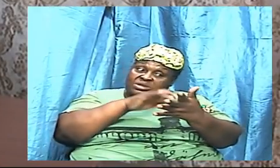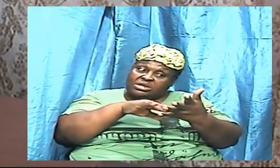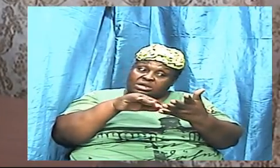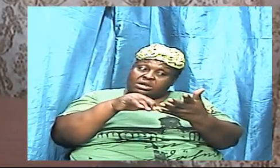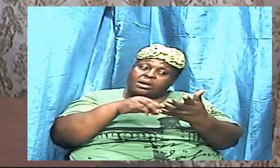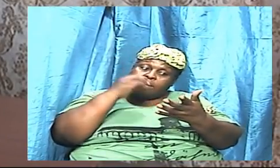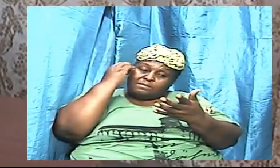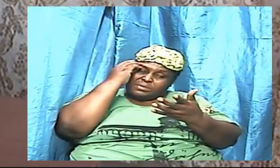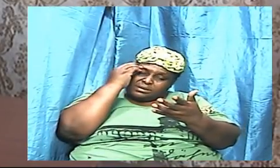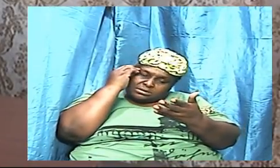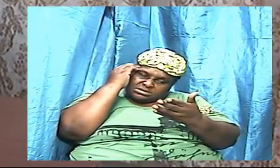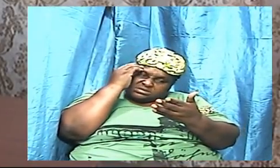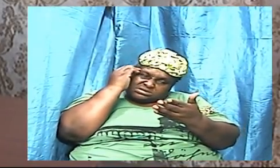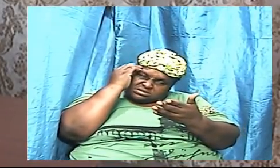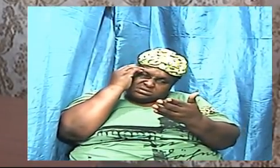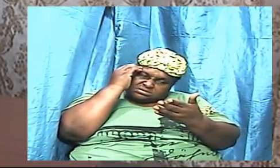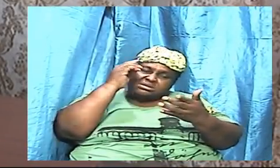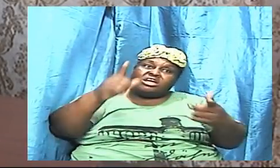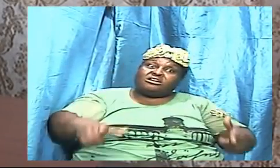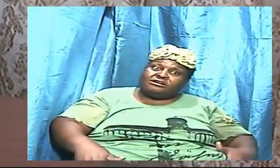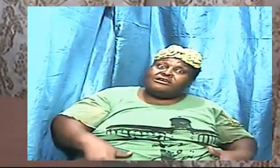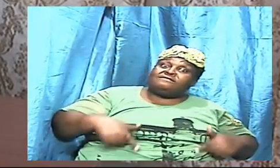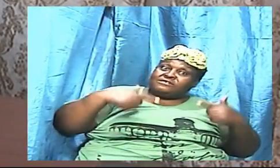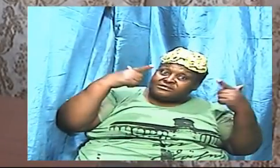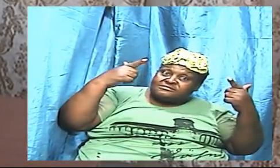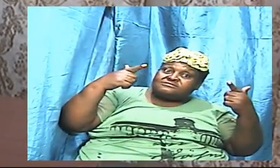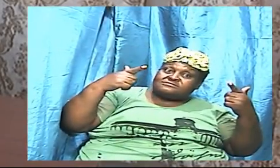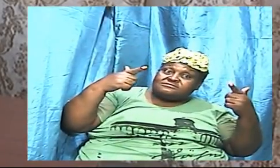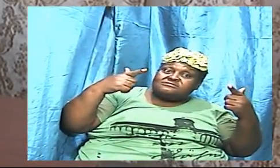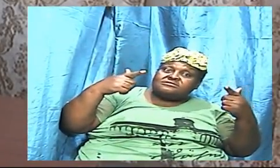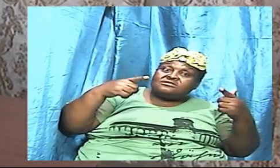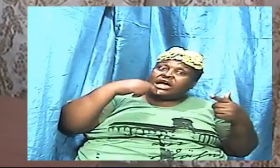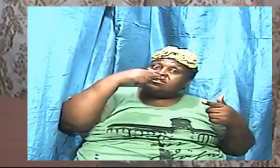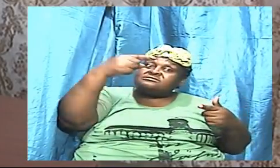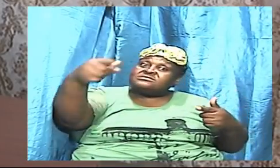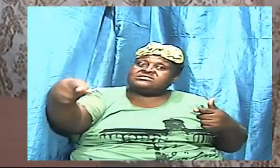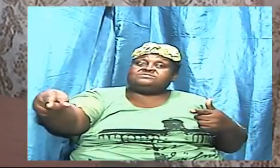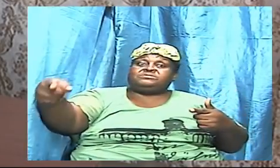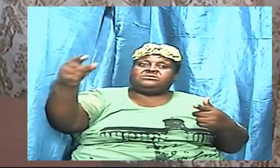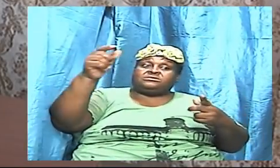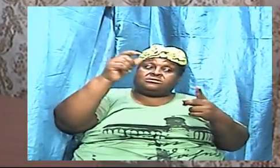walking in it and speaking it